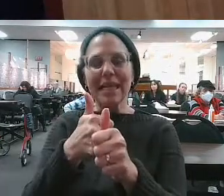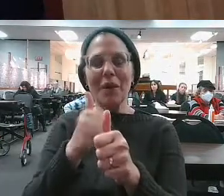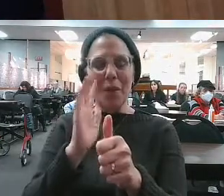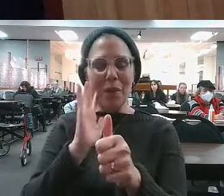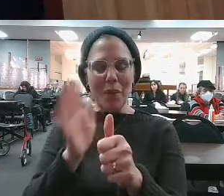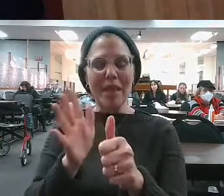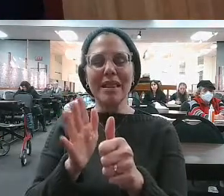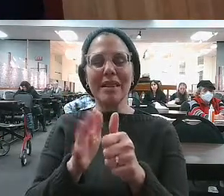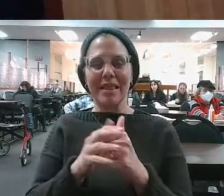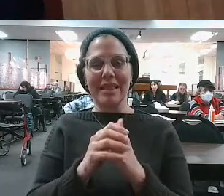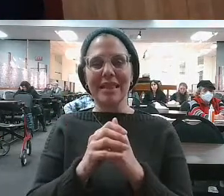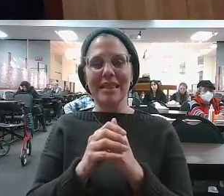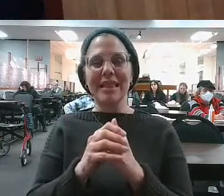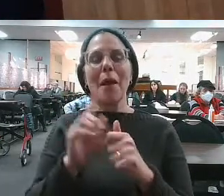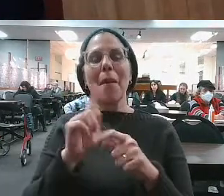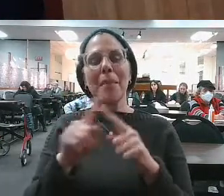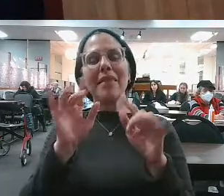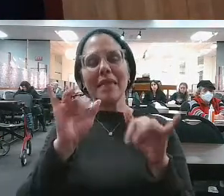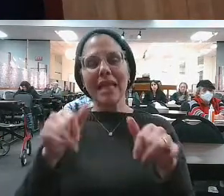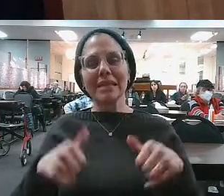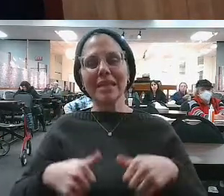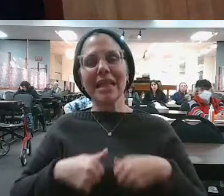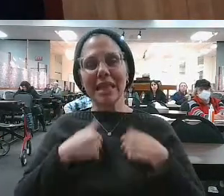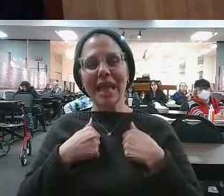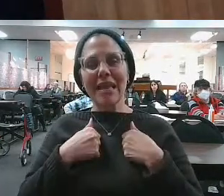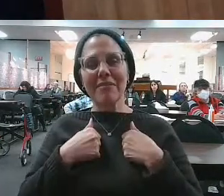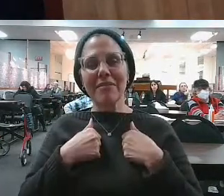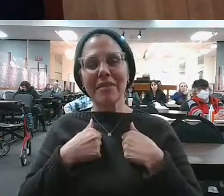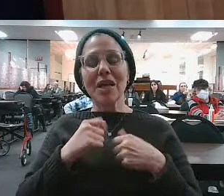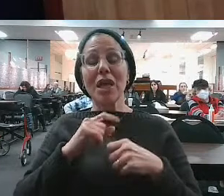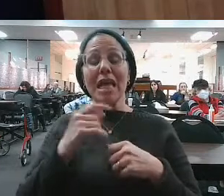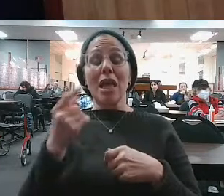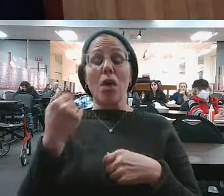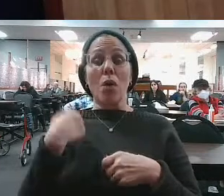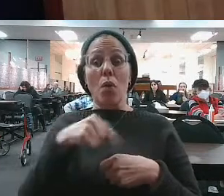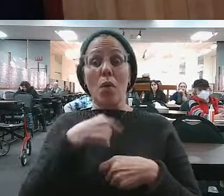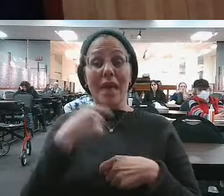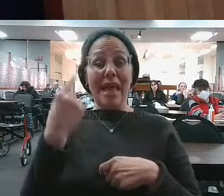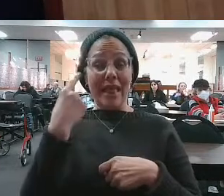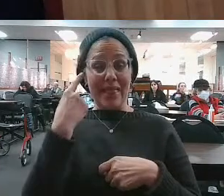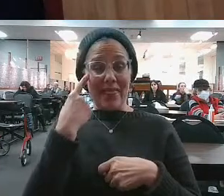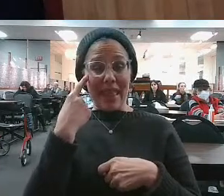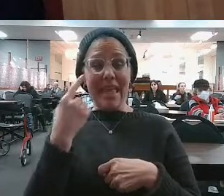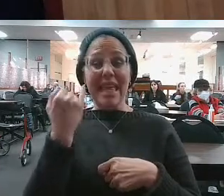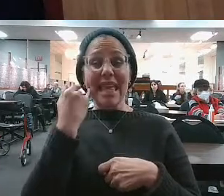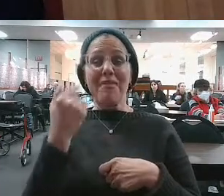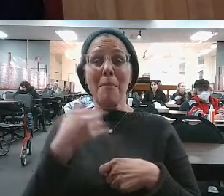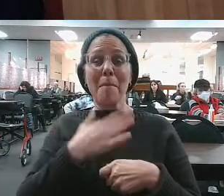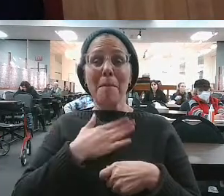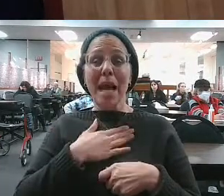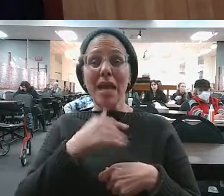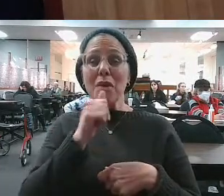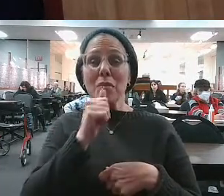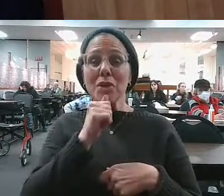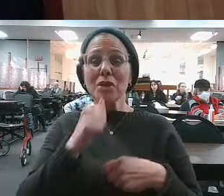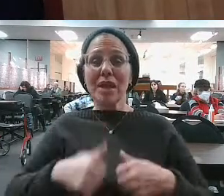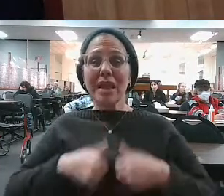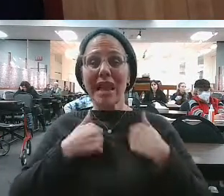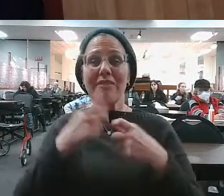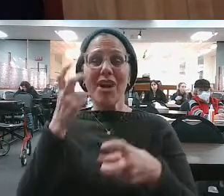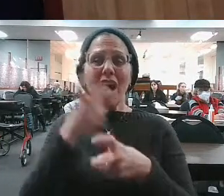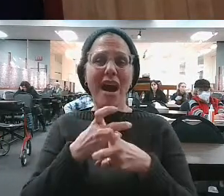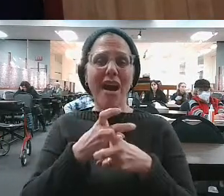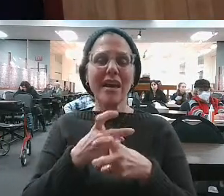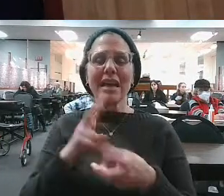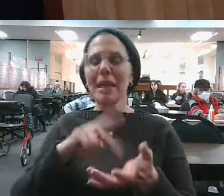But what a life-affirming lesson. Because so often we think that when our personalistic olive gets pressed, gets crushed, it's the